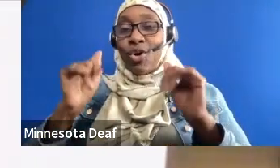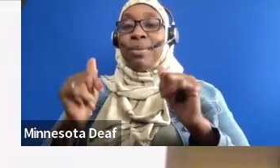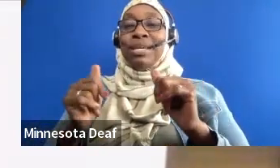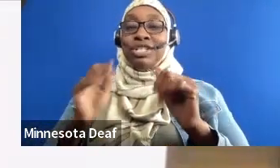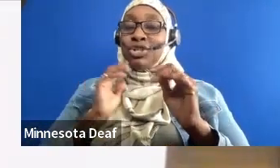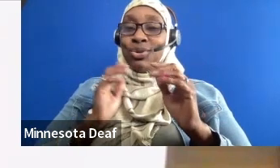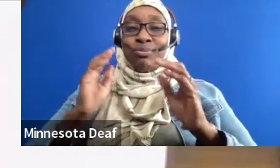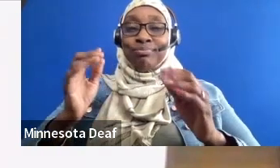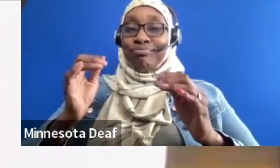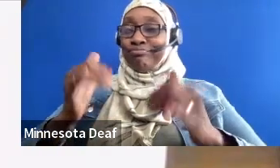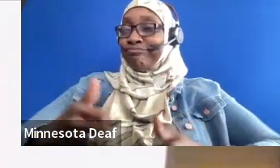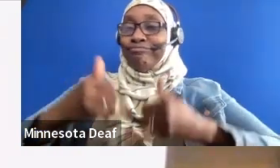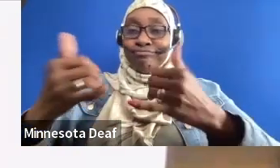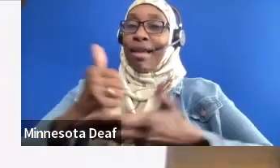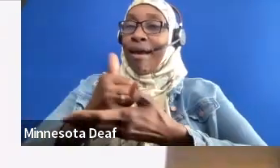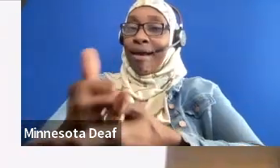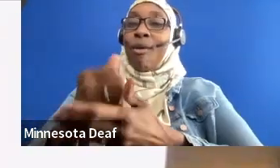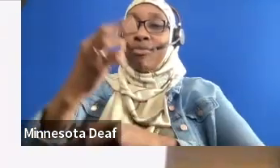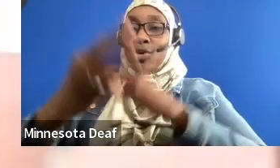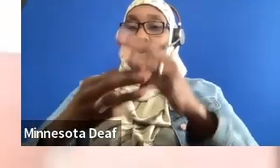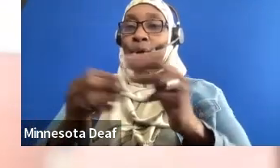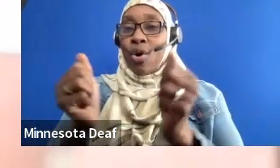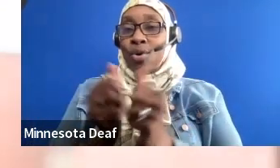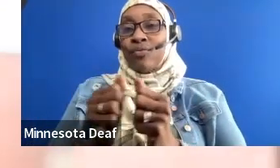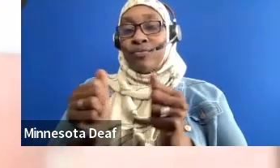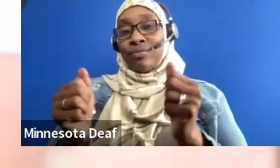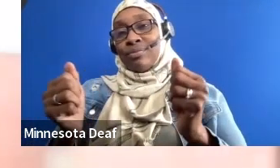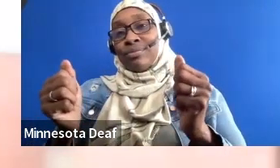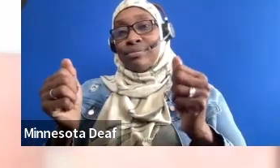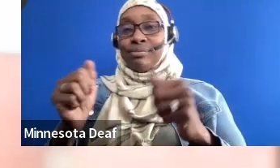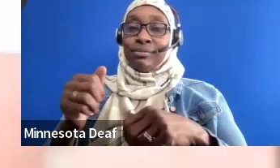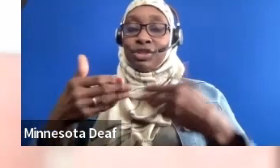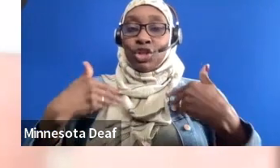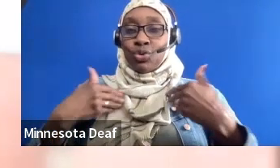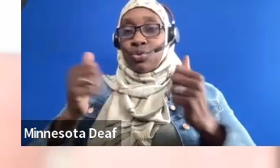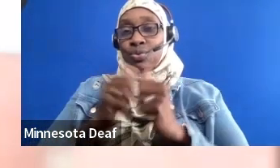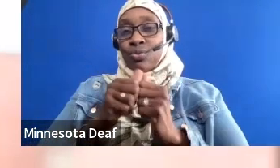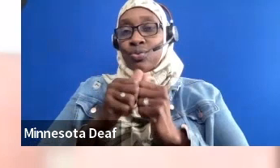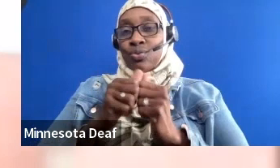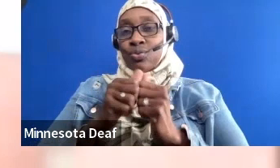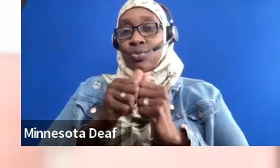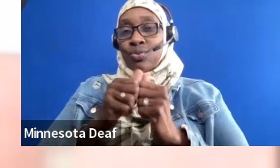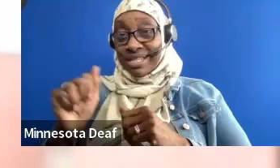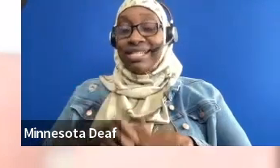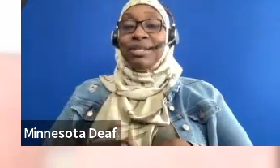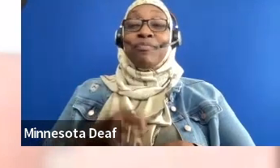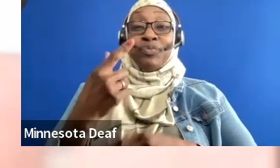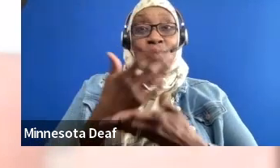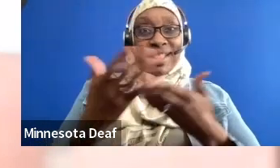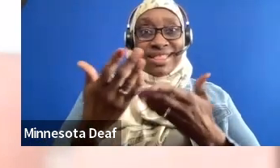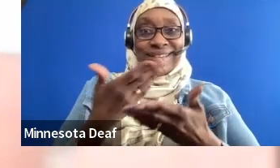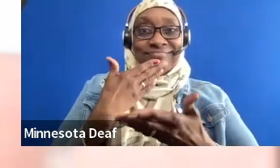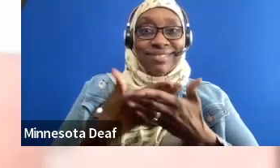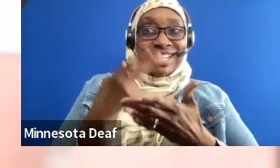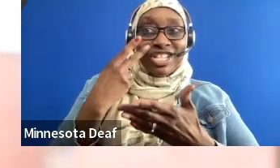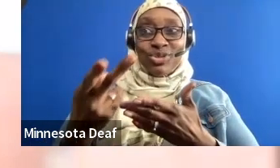disabilities too. So some of the big, obvious successes that we see is when a student receives a job offer for a job they were really hoping for, or they start